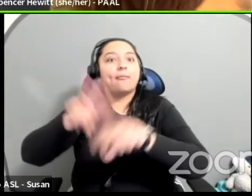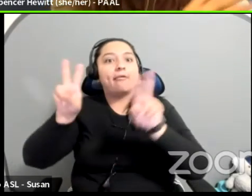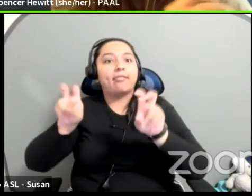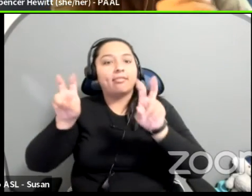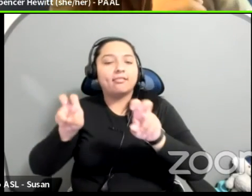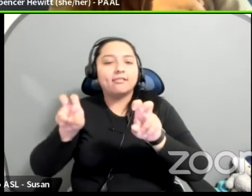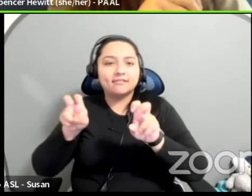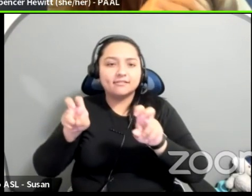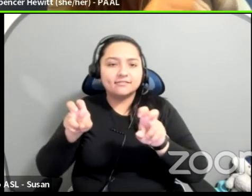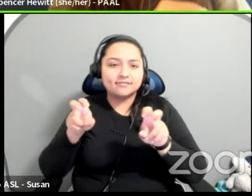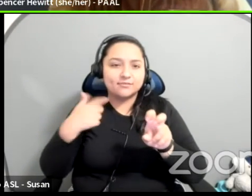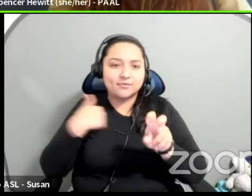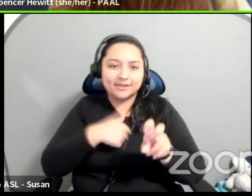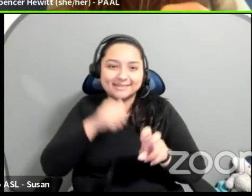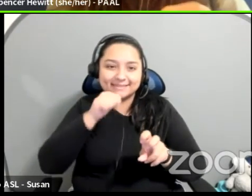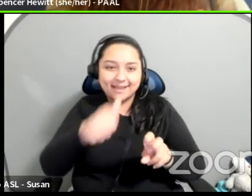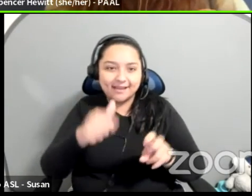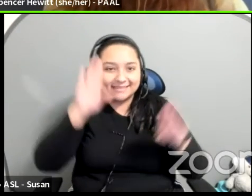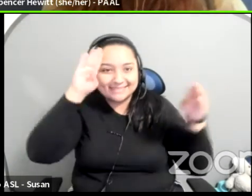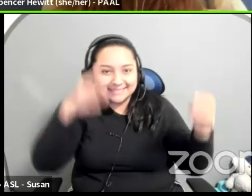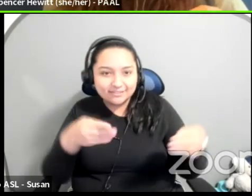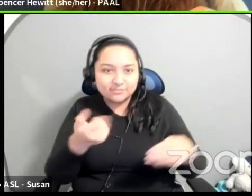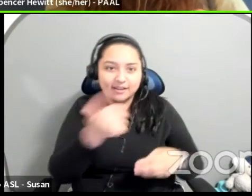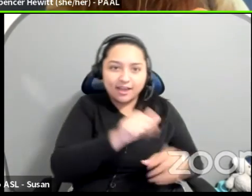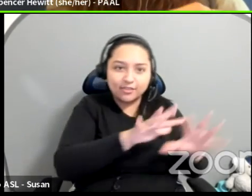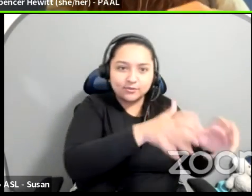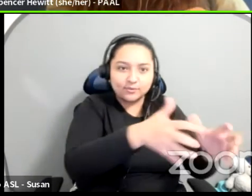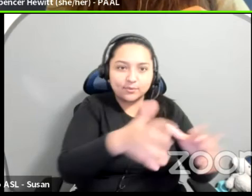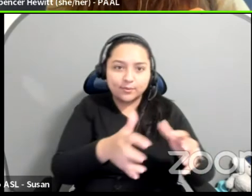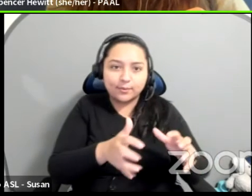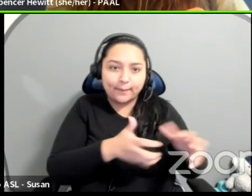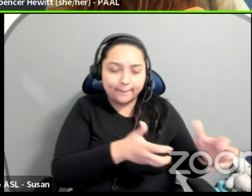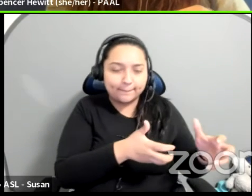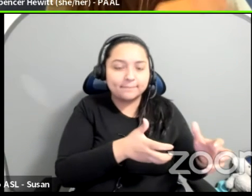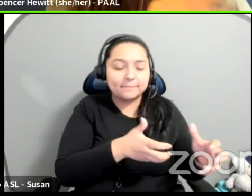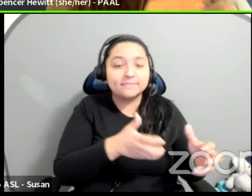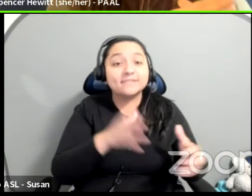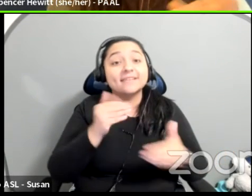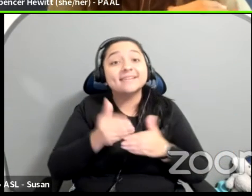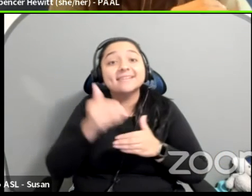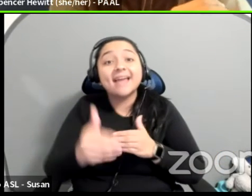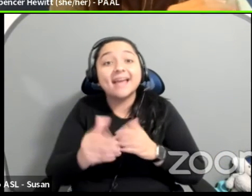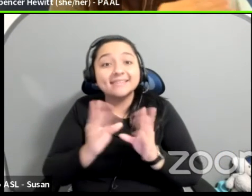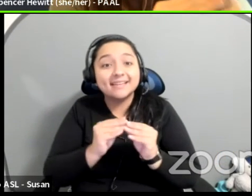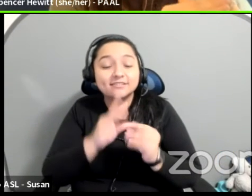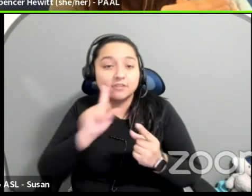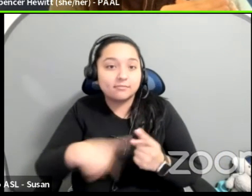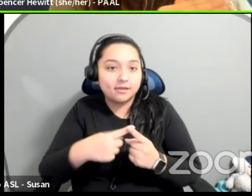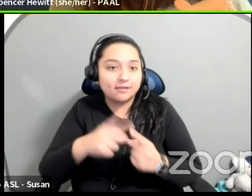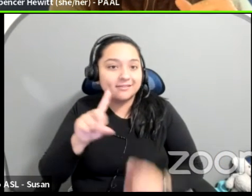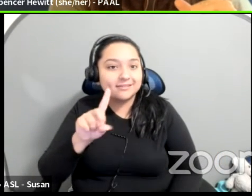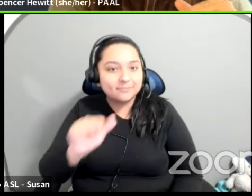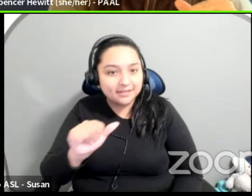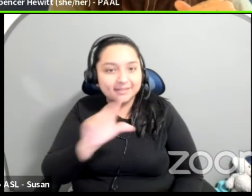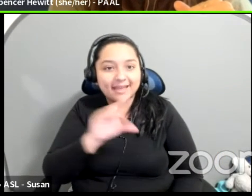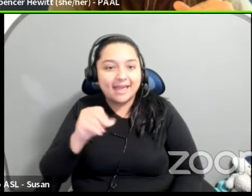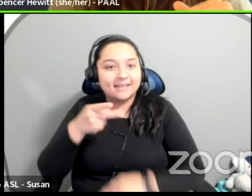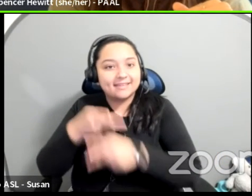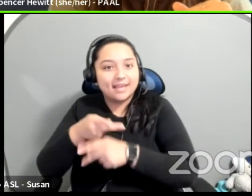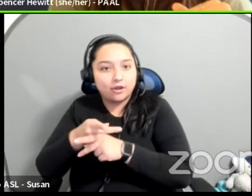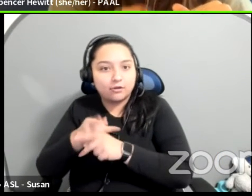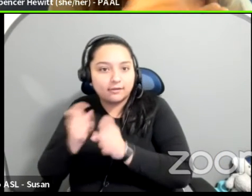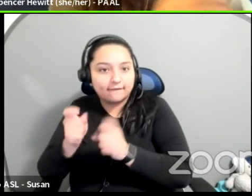work. And this is huge for the next session in terms of disability and caregiving, having a conversation that before the